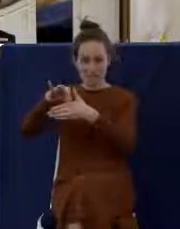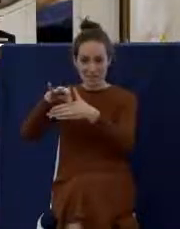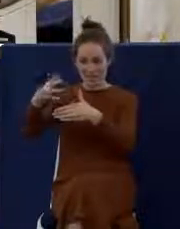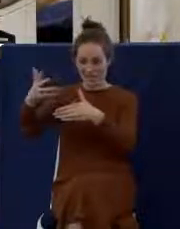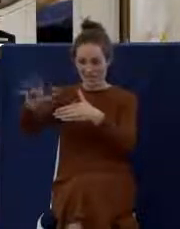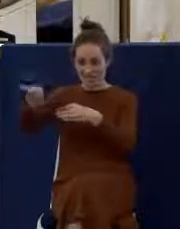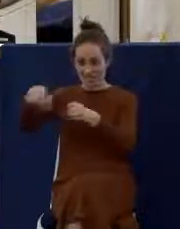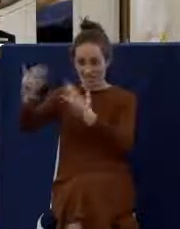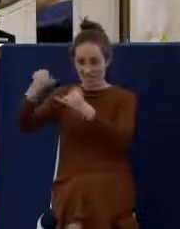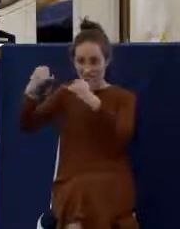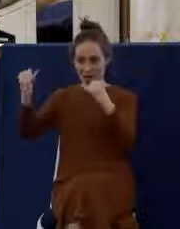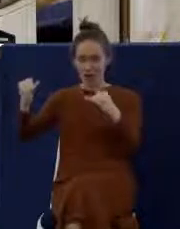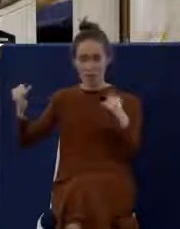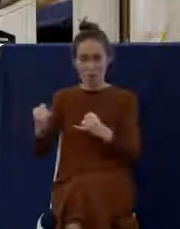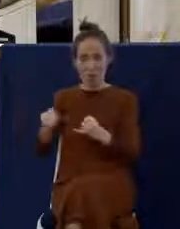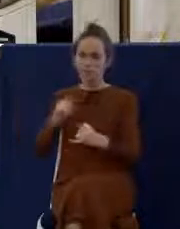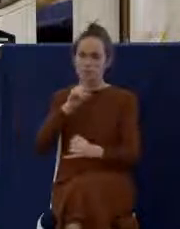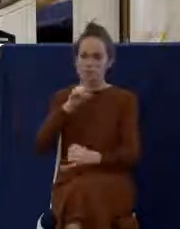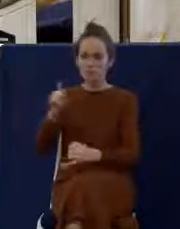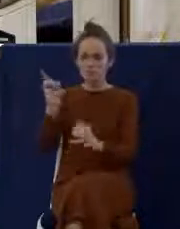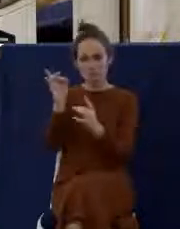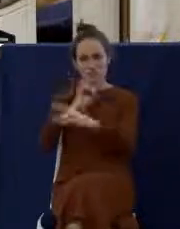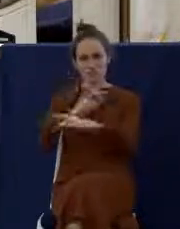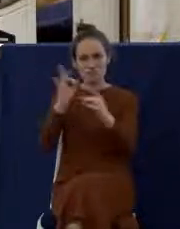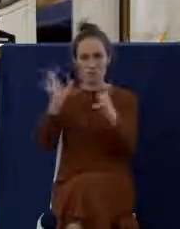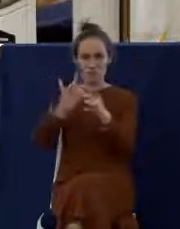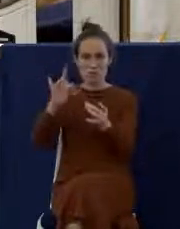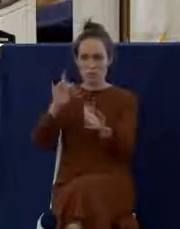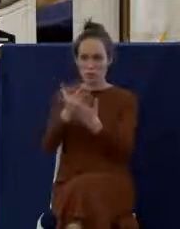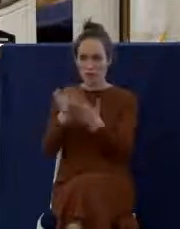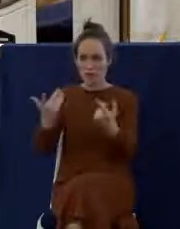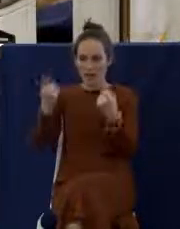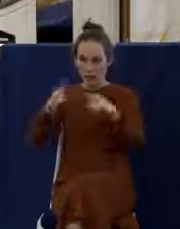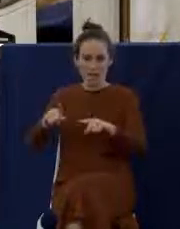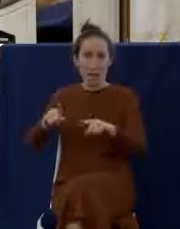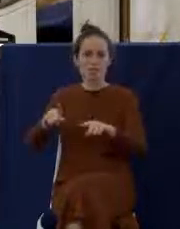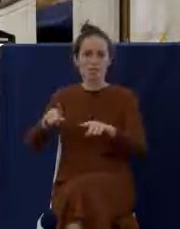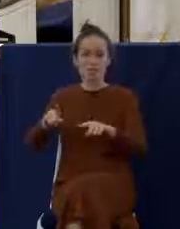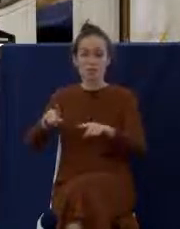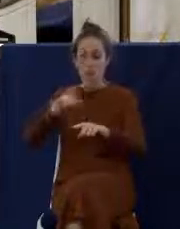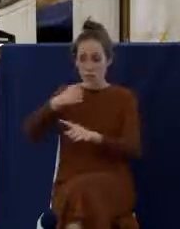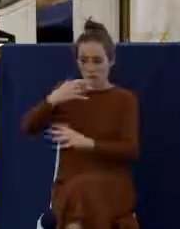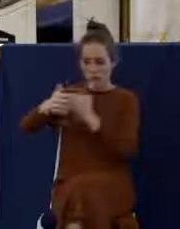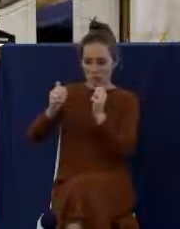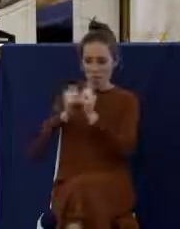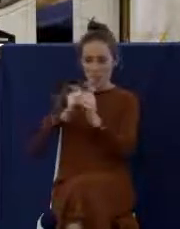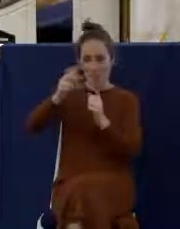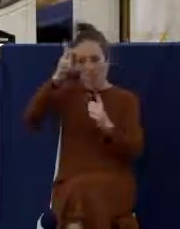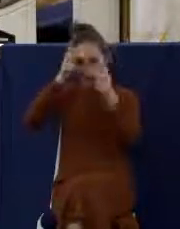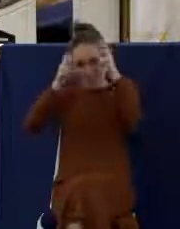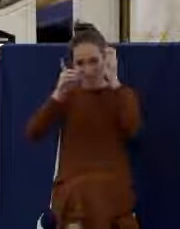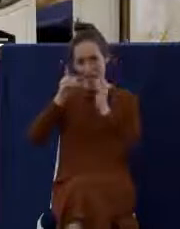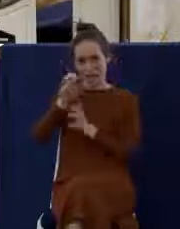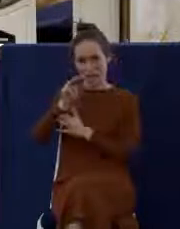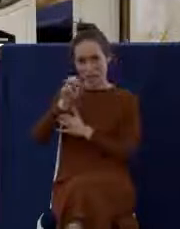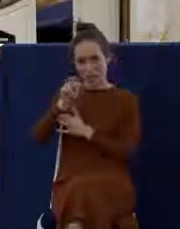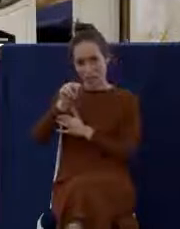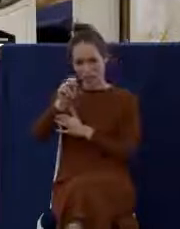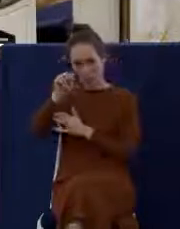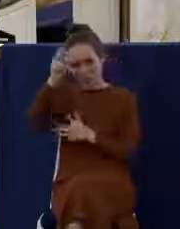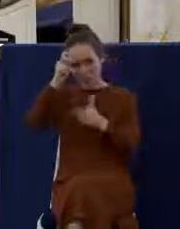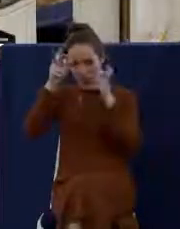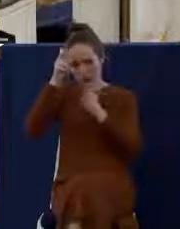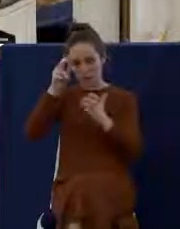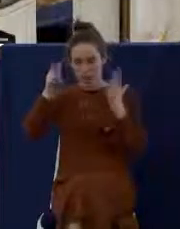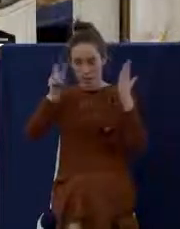there's a detrimental spiritual thing that takes place there. You're fellowshipping with demons. Look down at verse number 20. But I say the